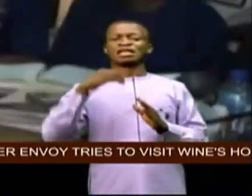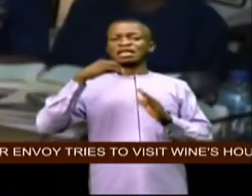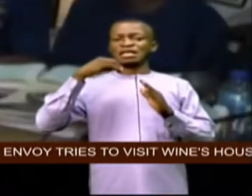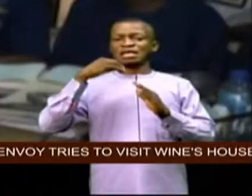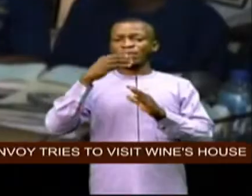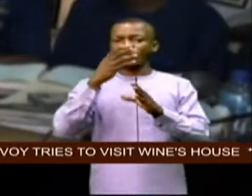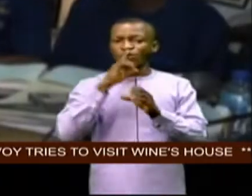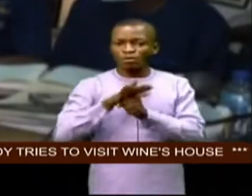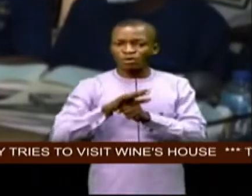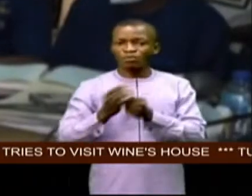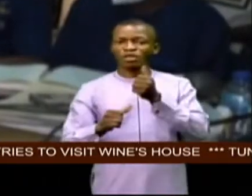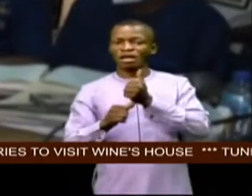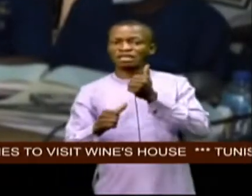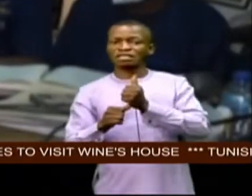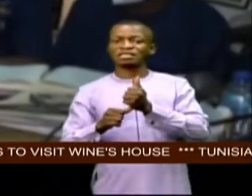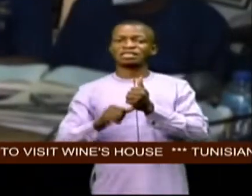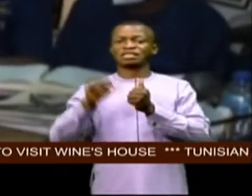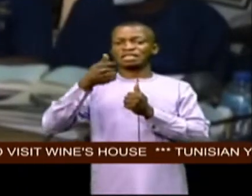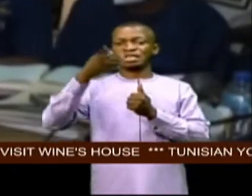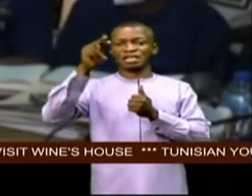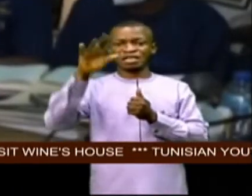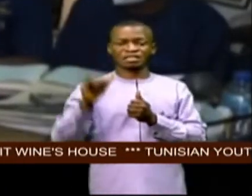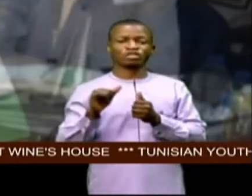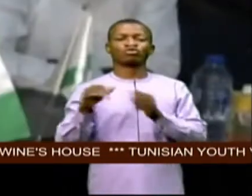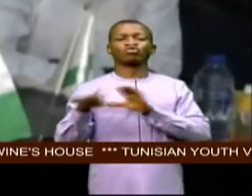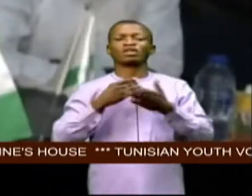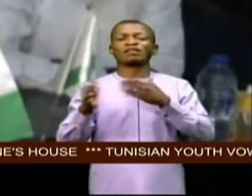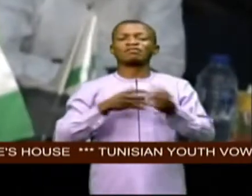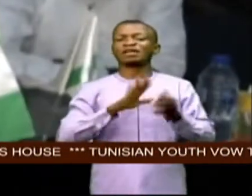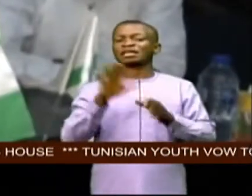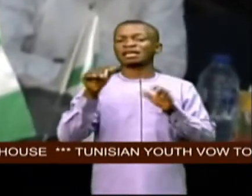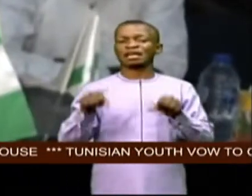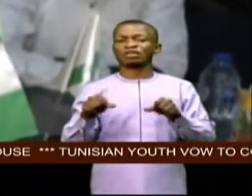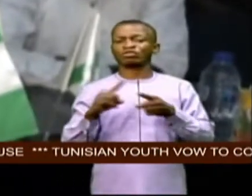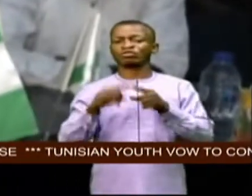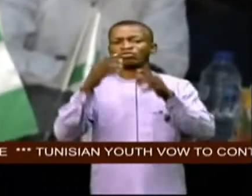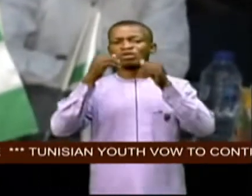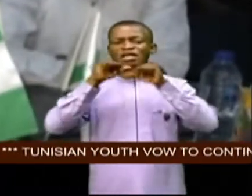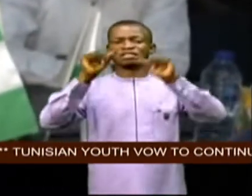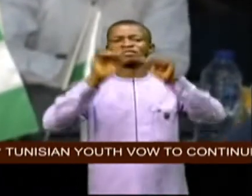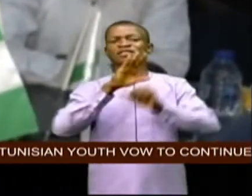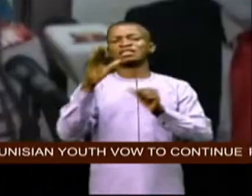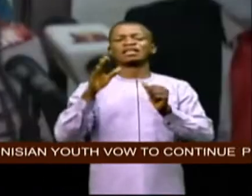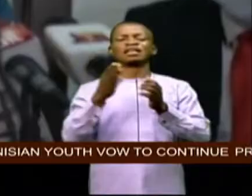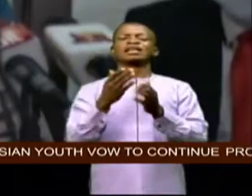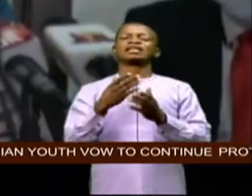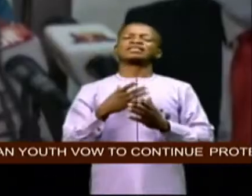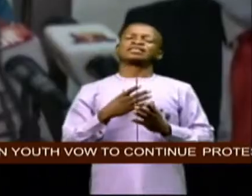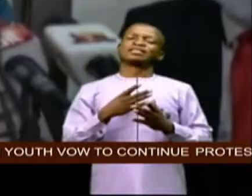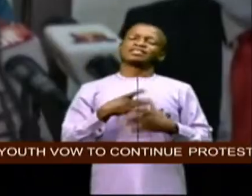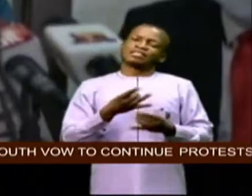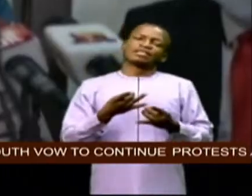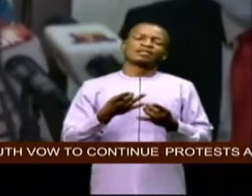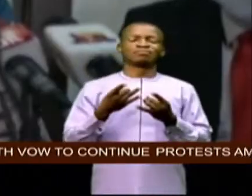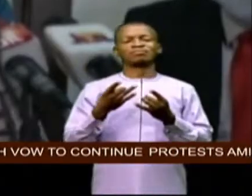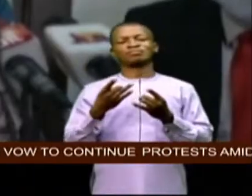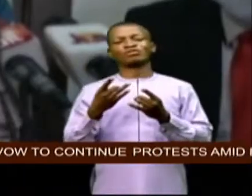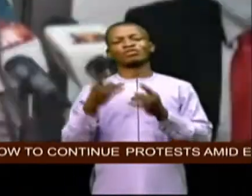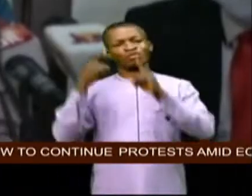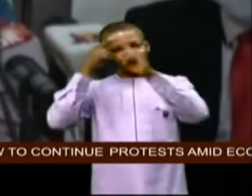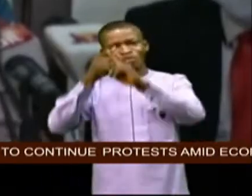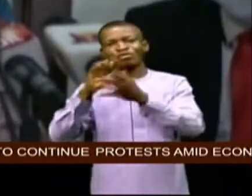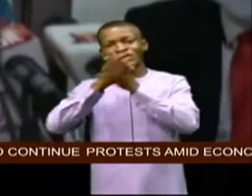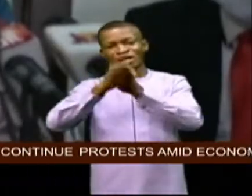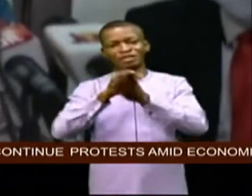agency do whatever it can to achieve its desired projections he congratulated the dg